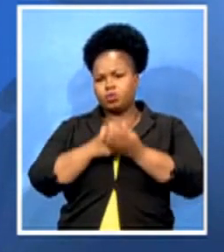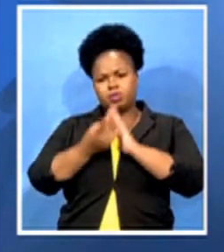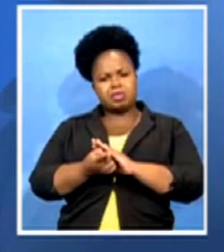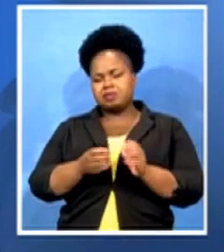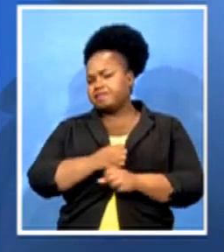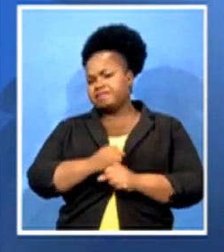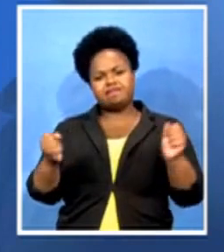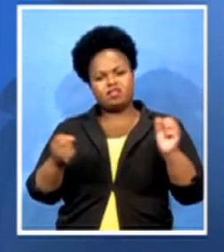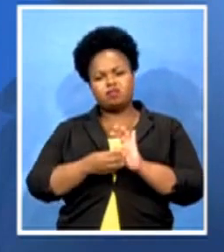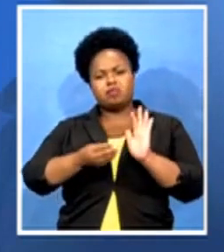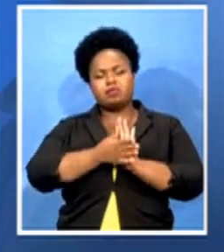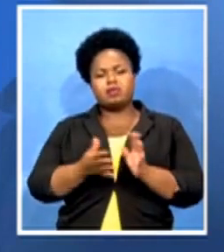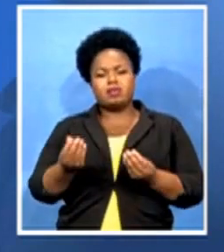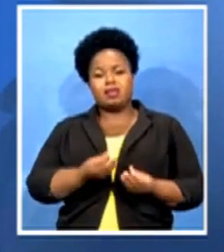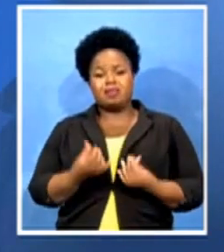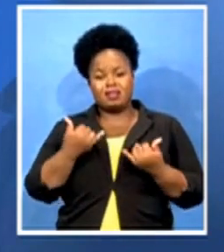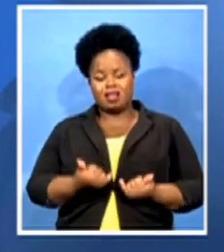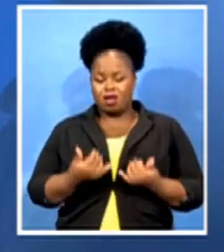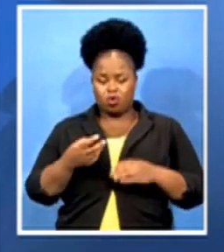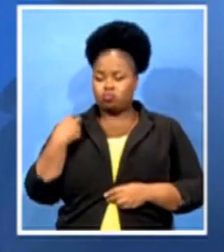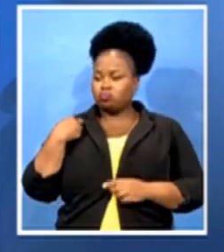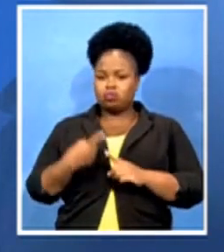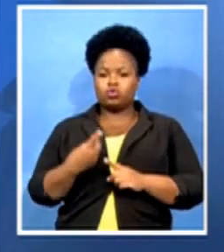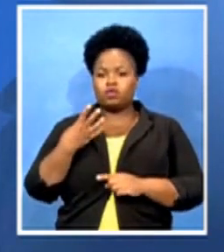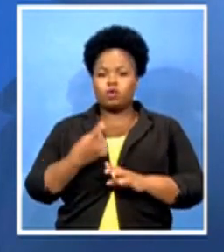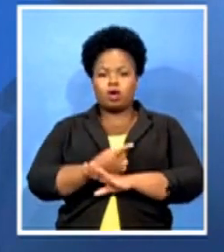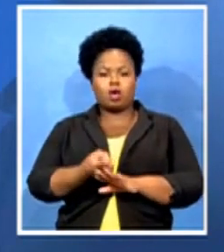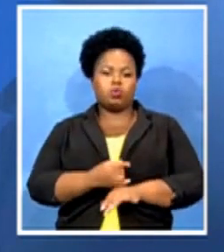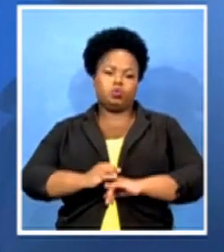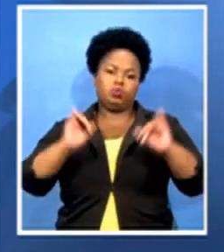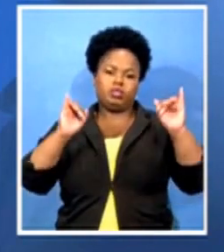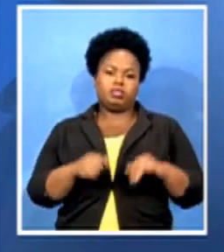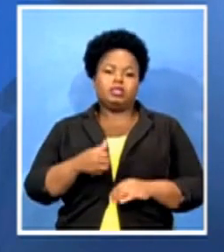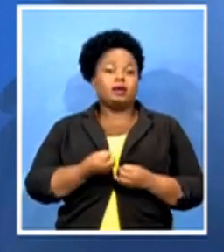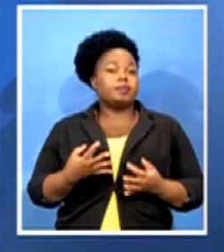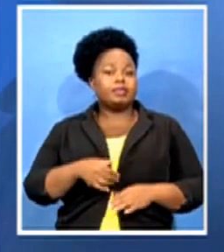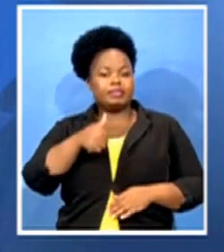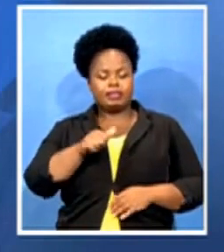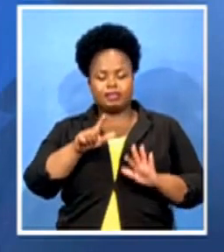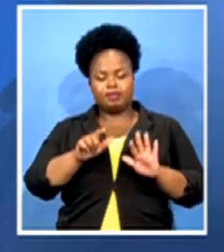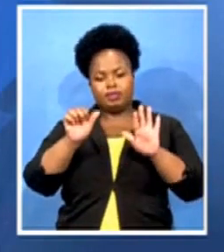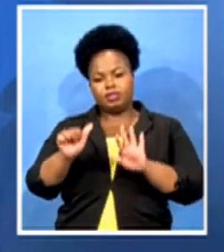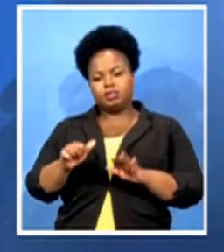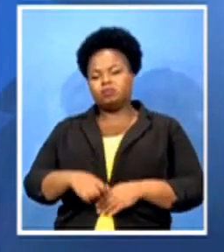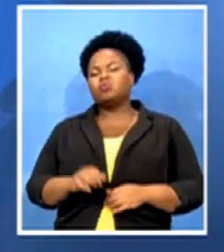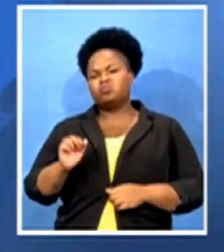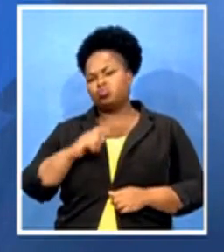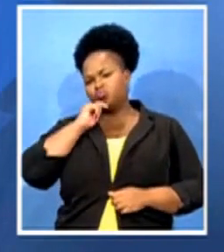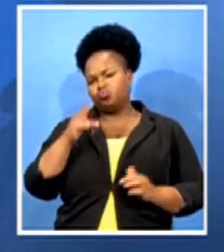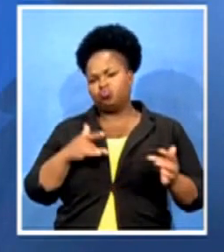recorded in the past 24 hours, which is 676, which So it is a real concern. If you look at